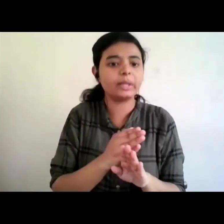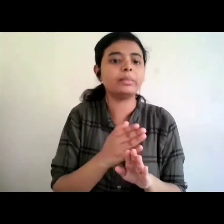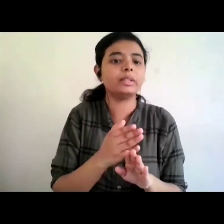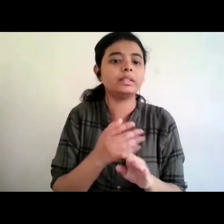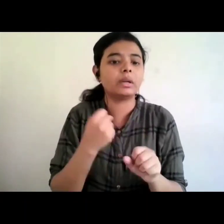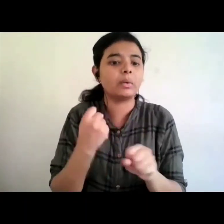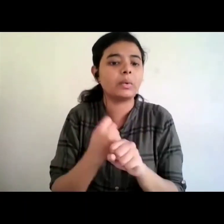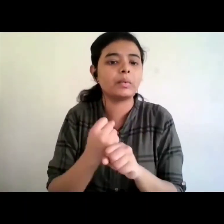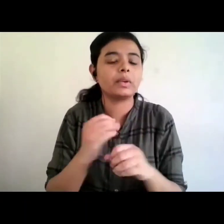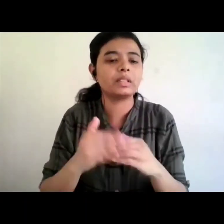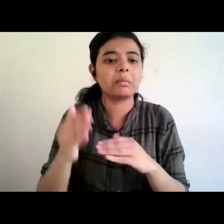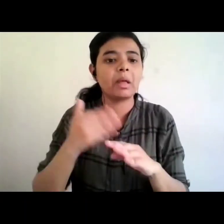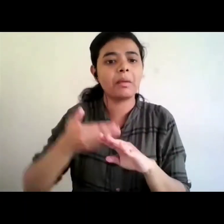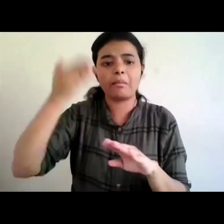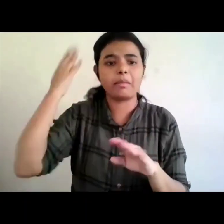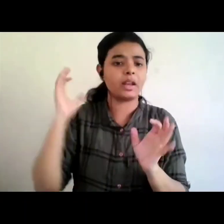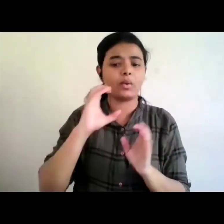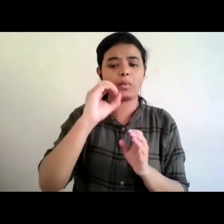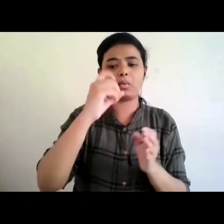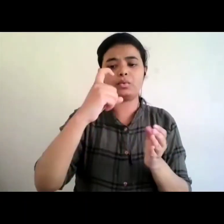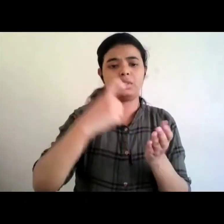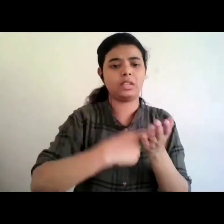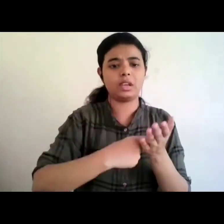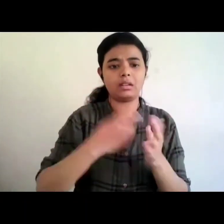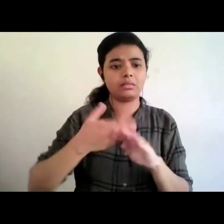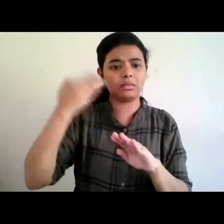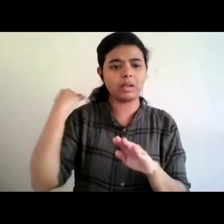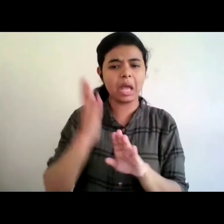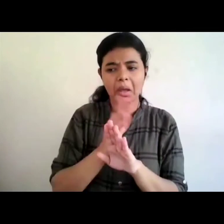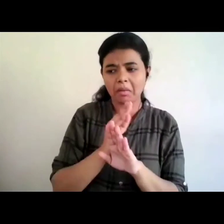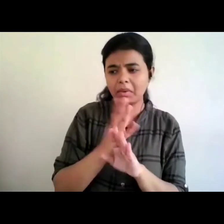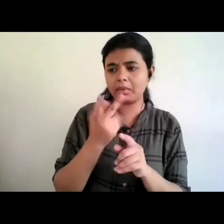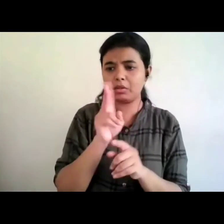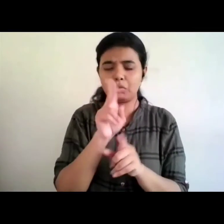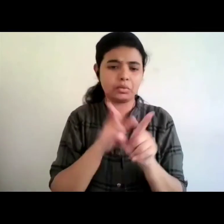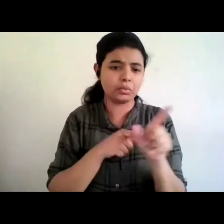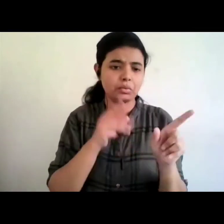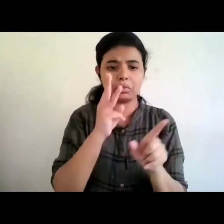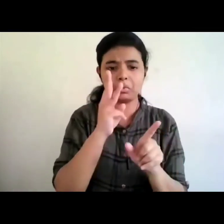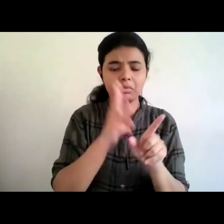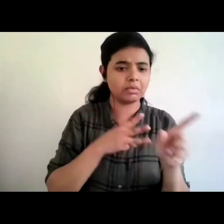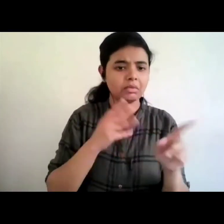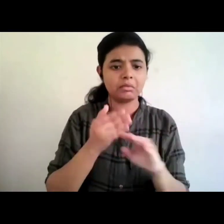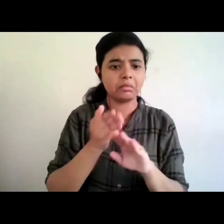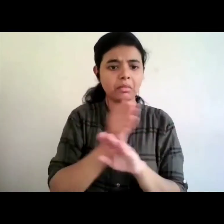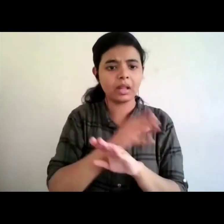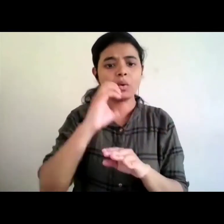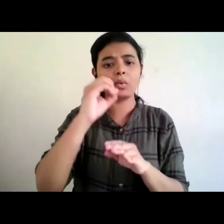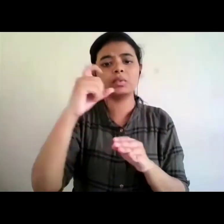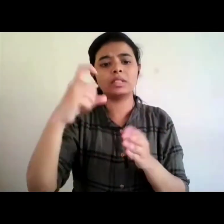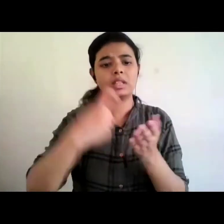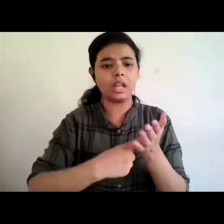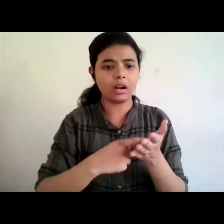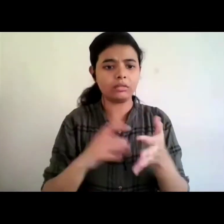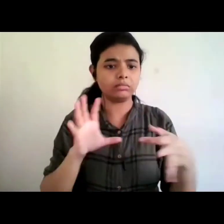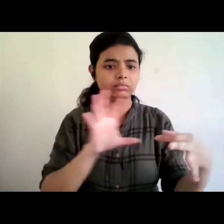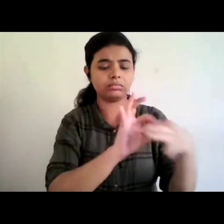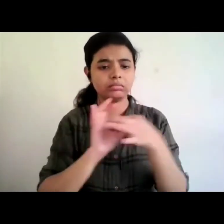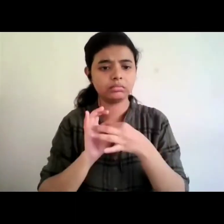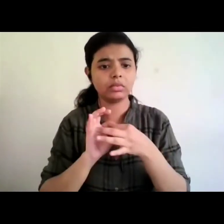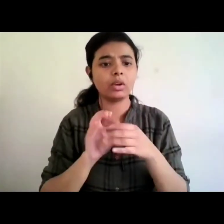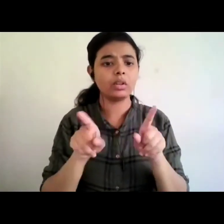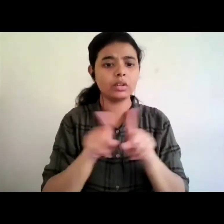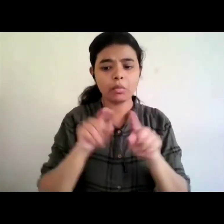working ocr for a very very long time it's just past two three years that we actually have a working ocr uh which which we can